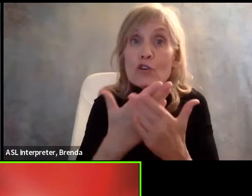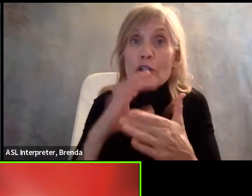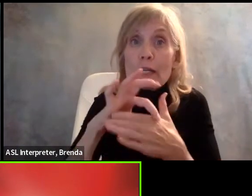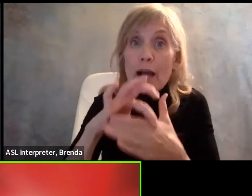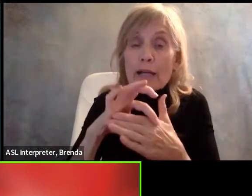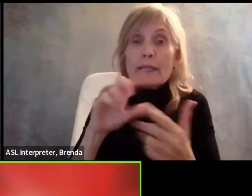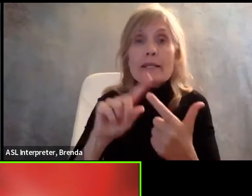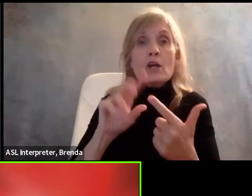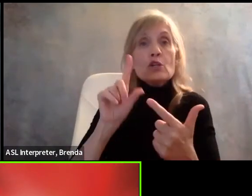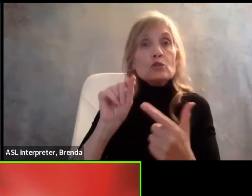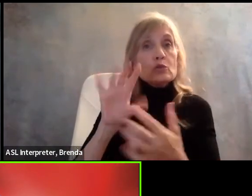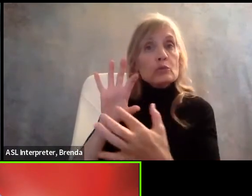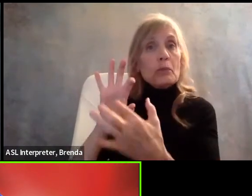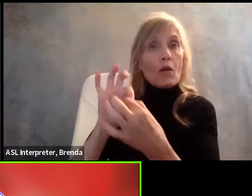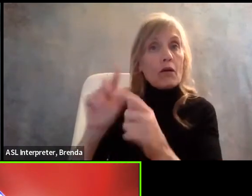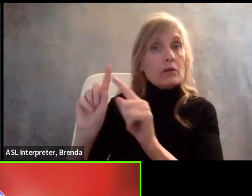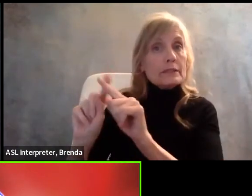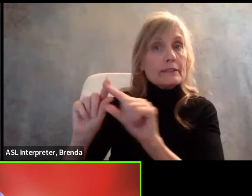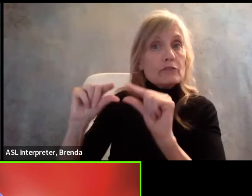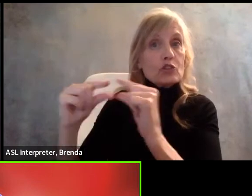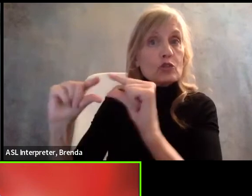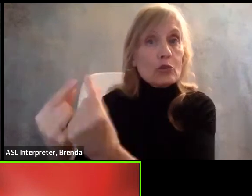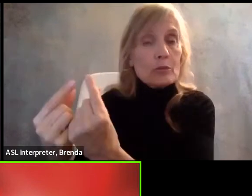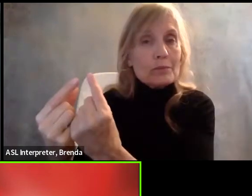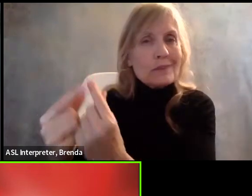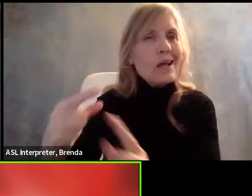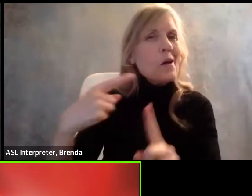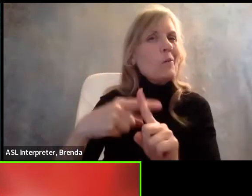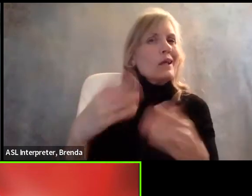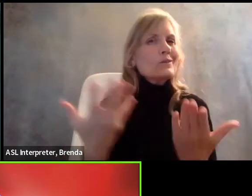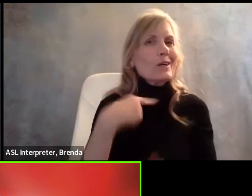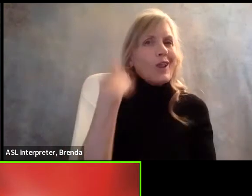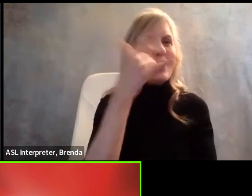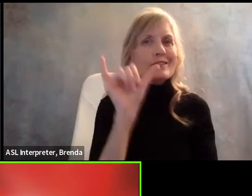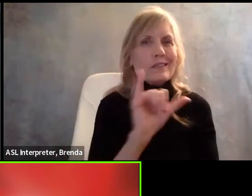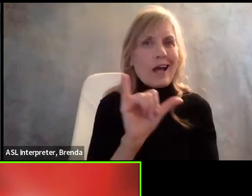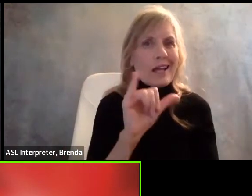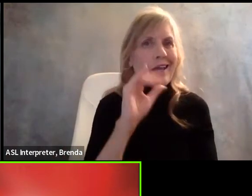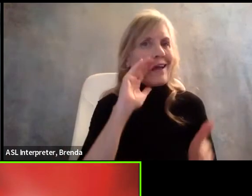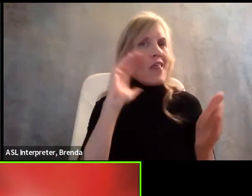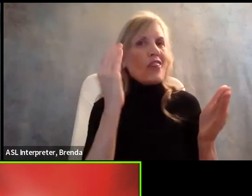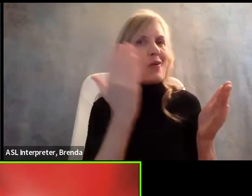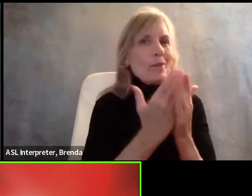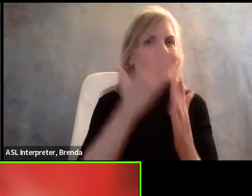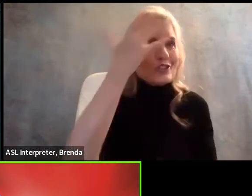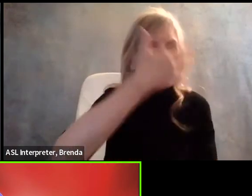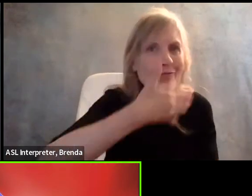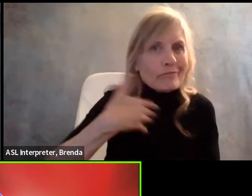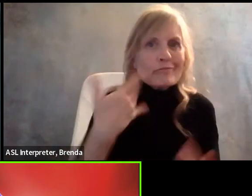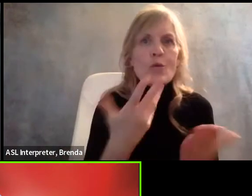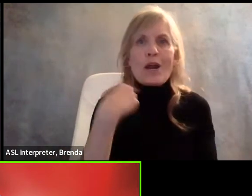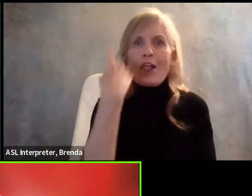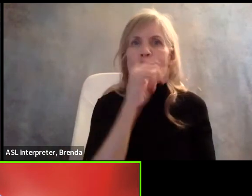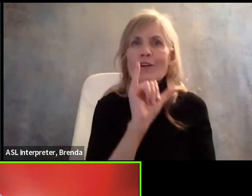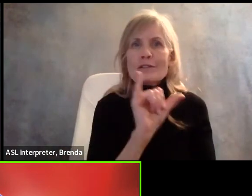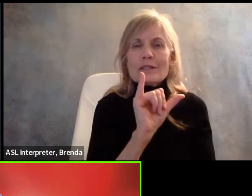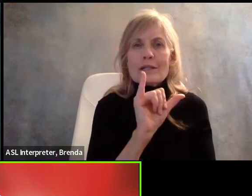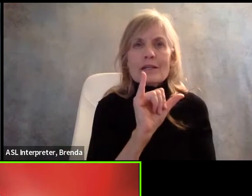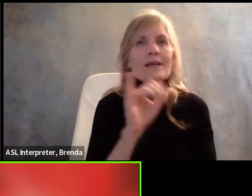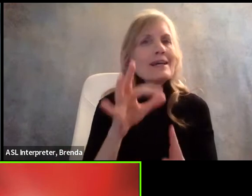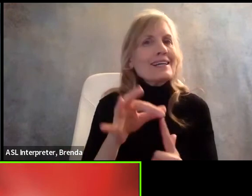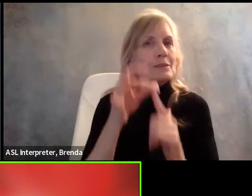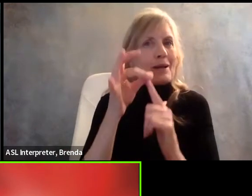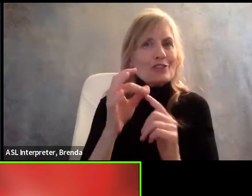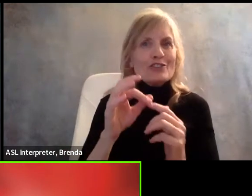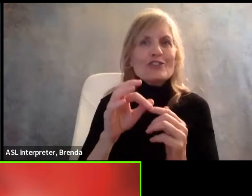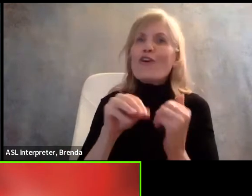And so on. But then there's also the visual aspect. Your picture is there. And so this also applies to video interviewing as